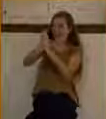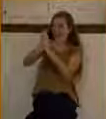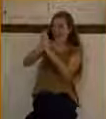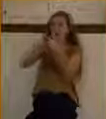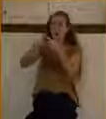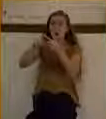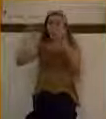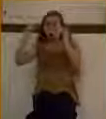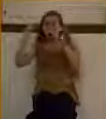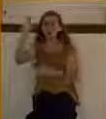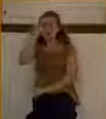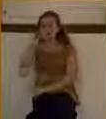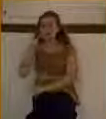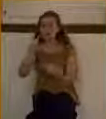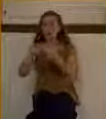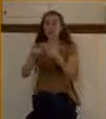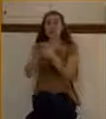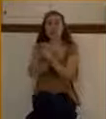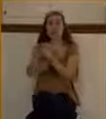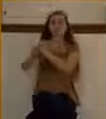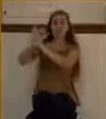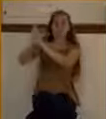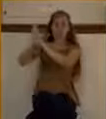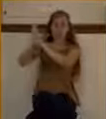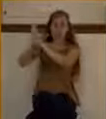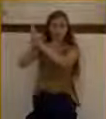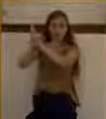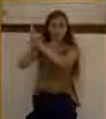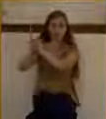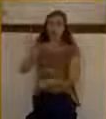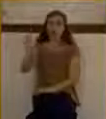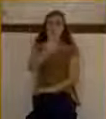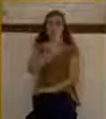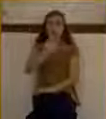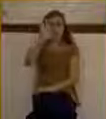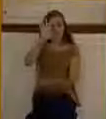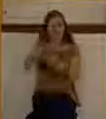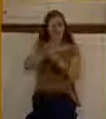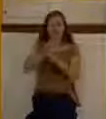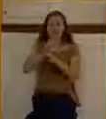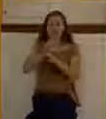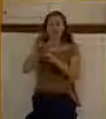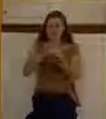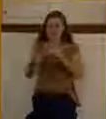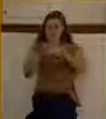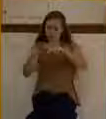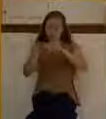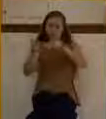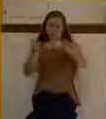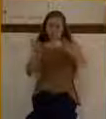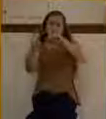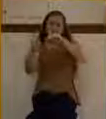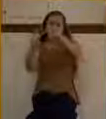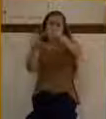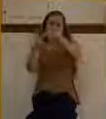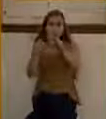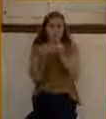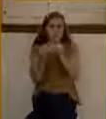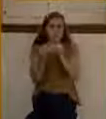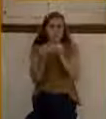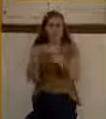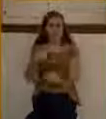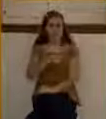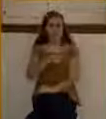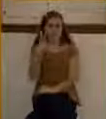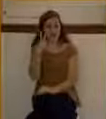knocks. Let your prayer be adapted to the case. Let it increase in intensity. That's what we see here with Bartimaeus. He